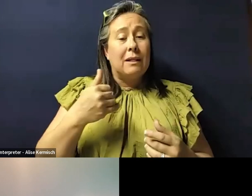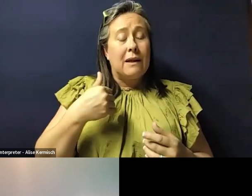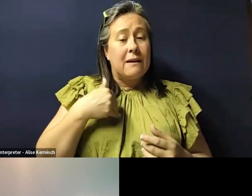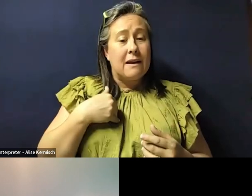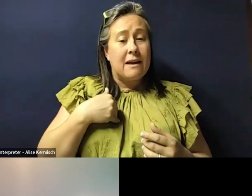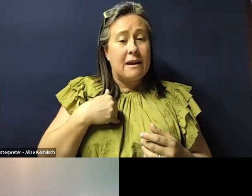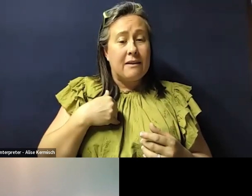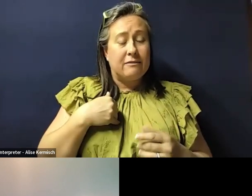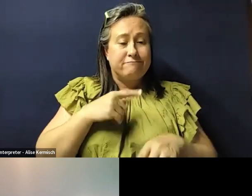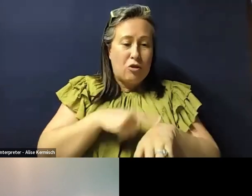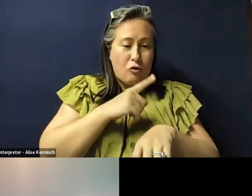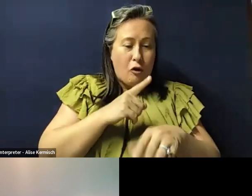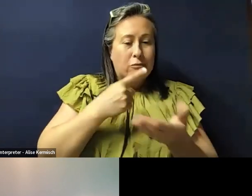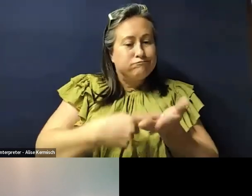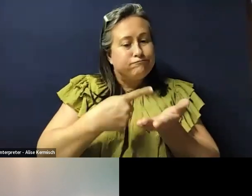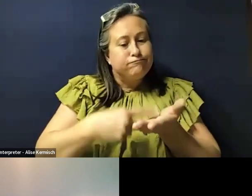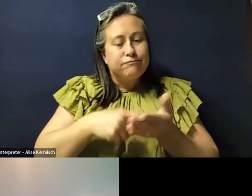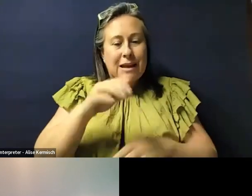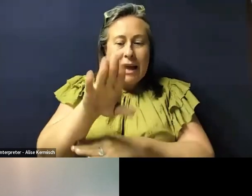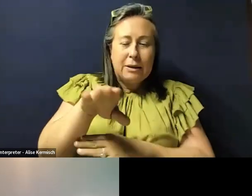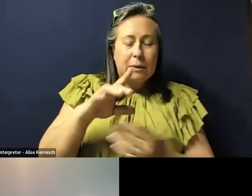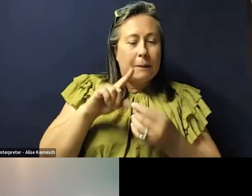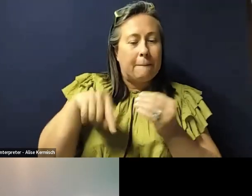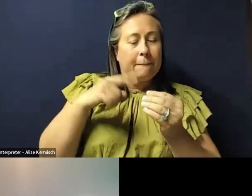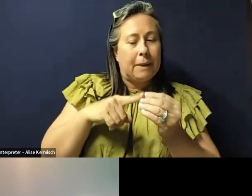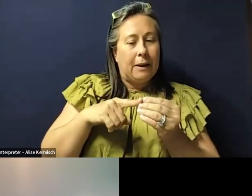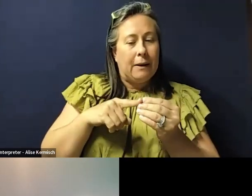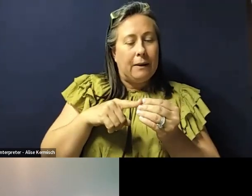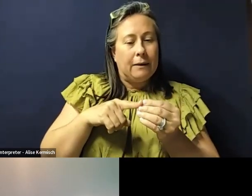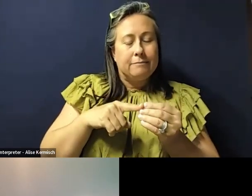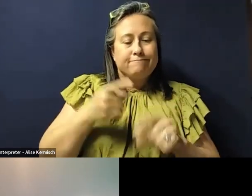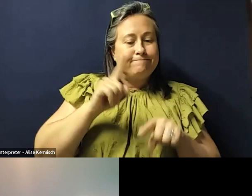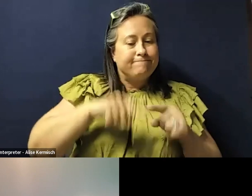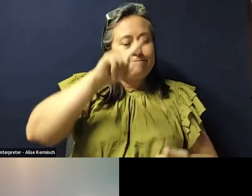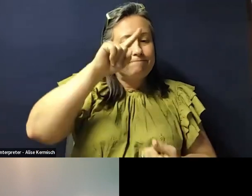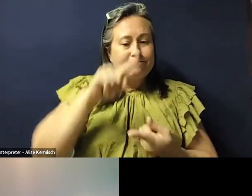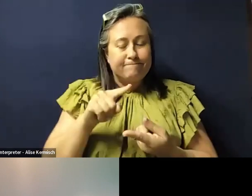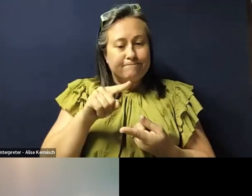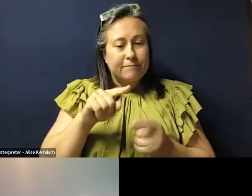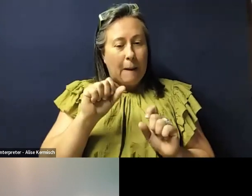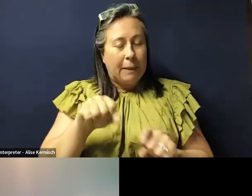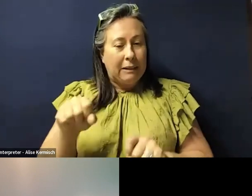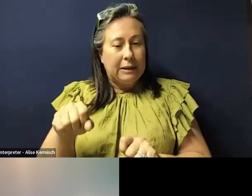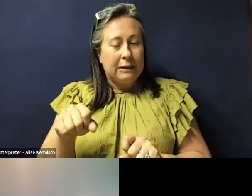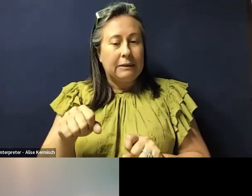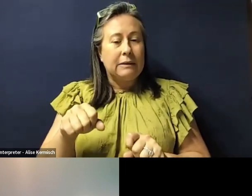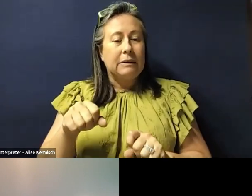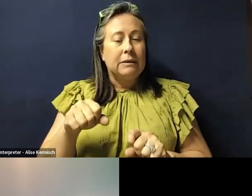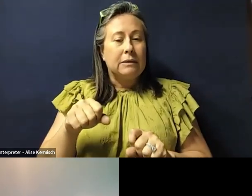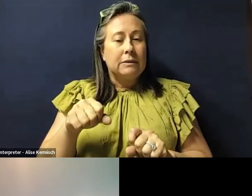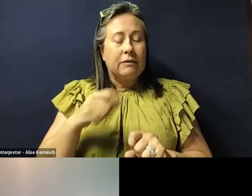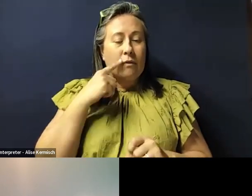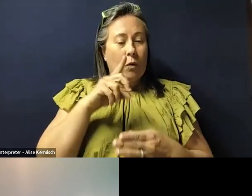long discussion in the afternoon, really about the irreducibility, irreducibility of, uh,